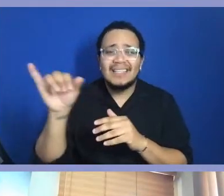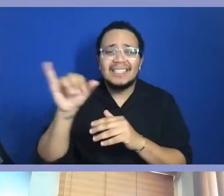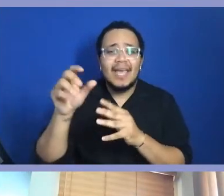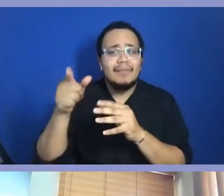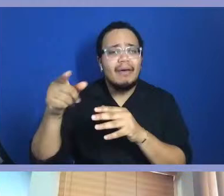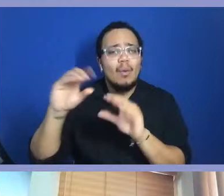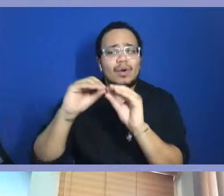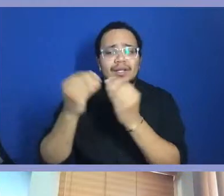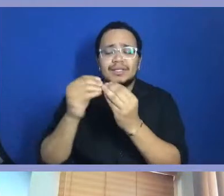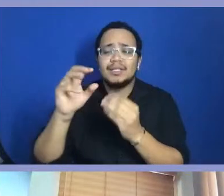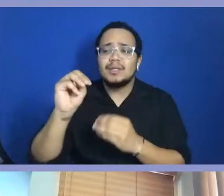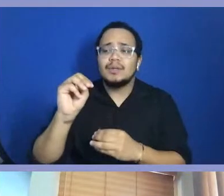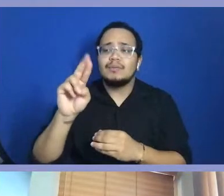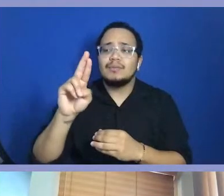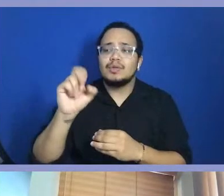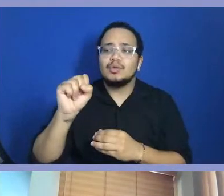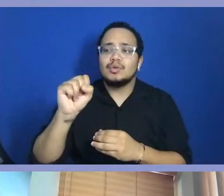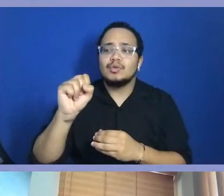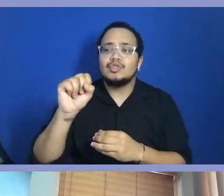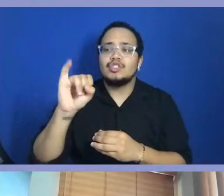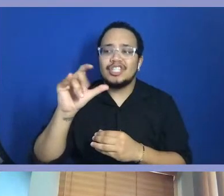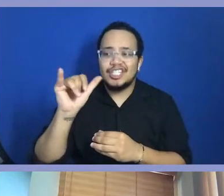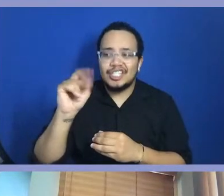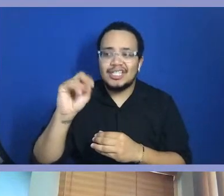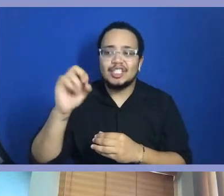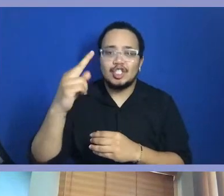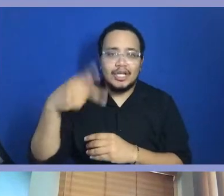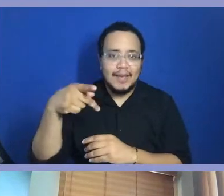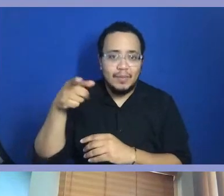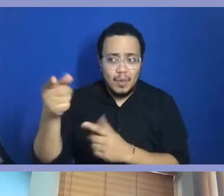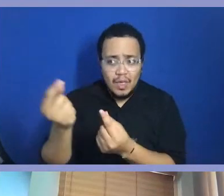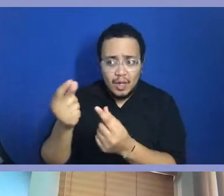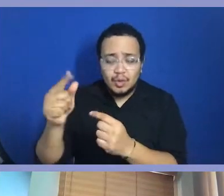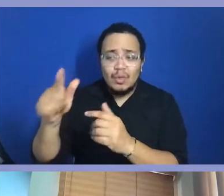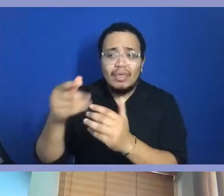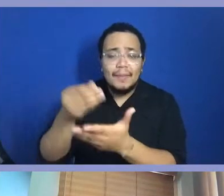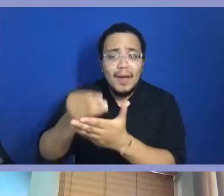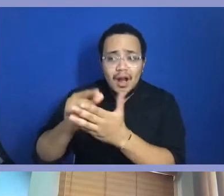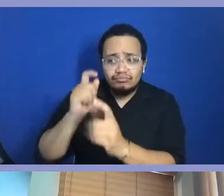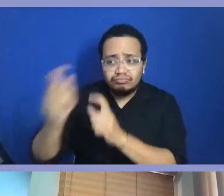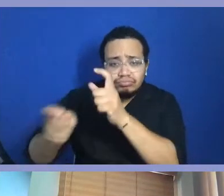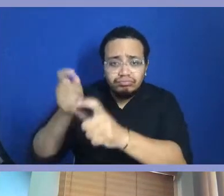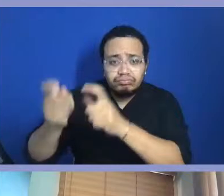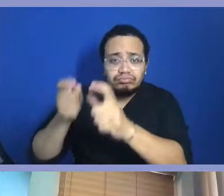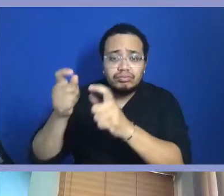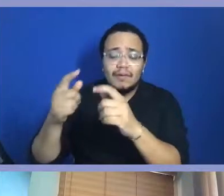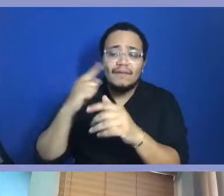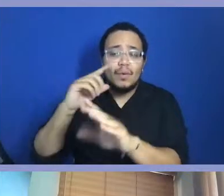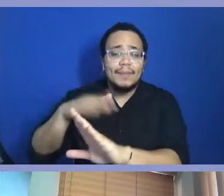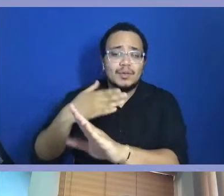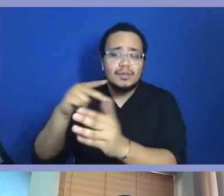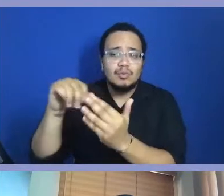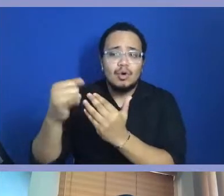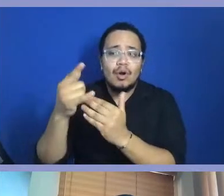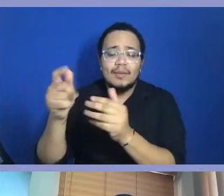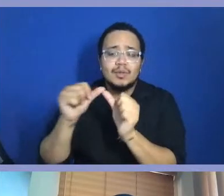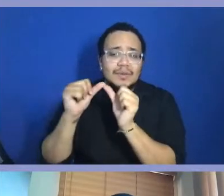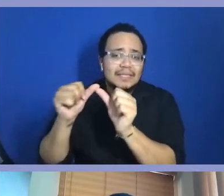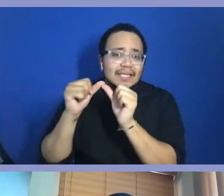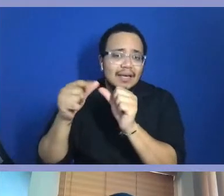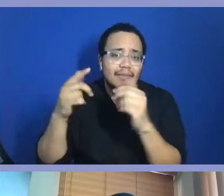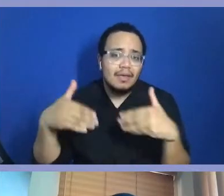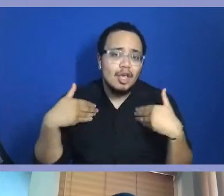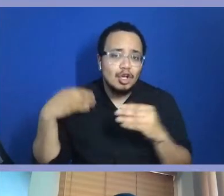and, you know, putting more money into these programs, you know, to help educate, you the younger generation, you know, you know, to come,